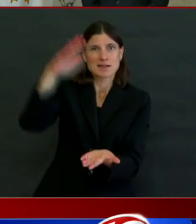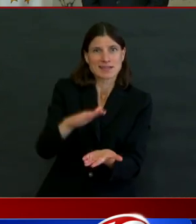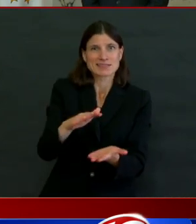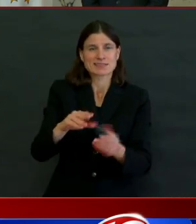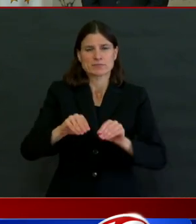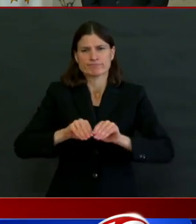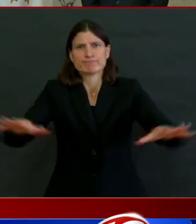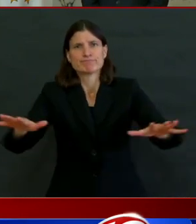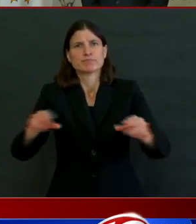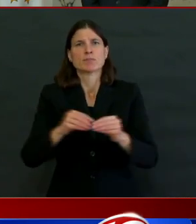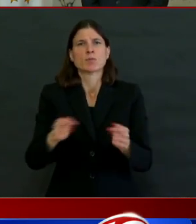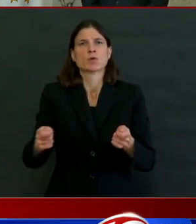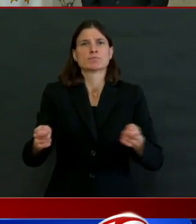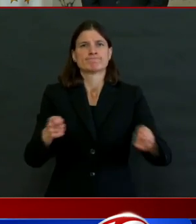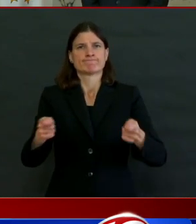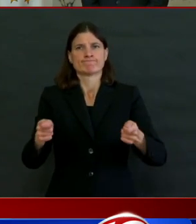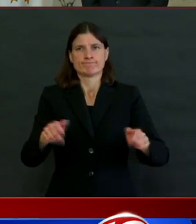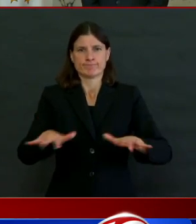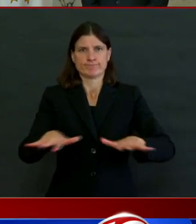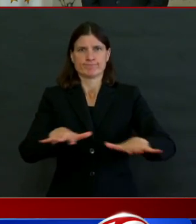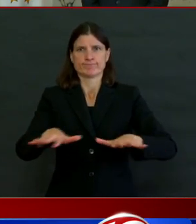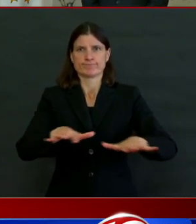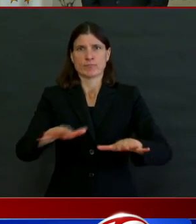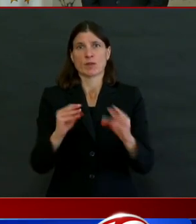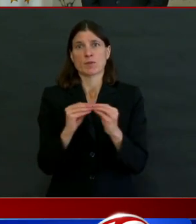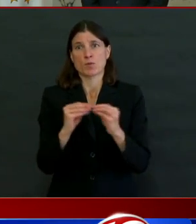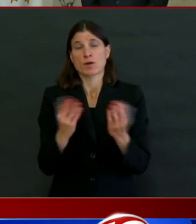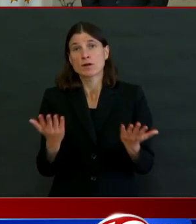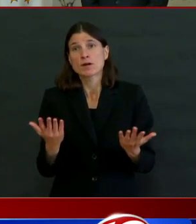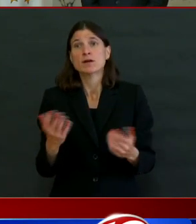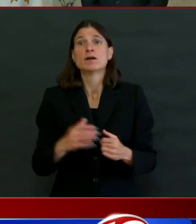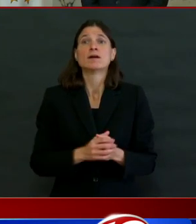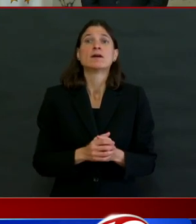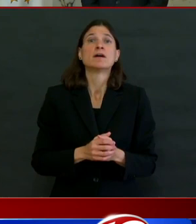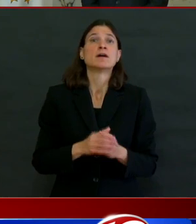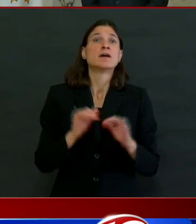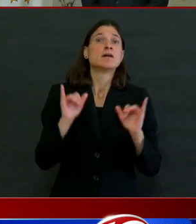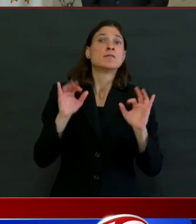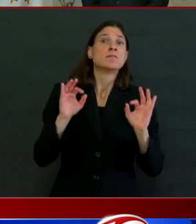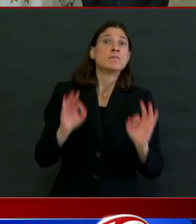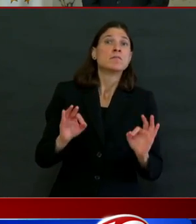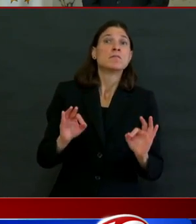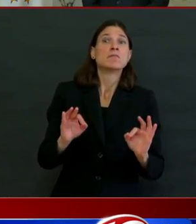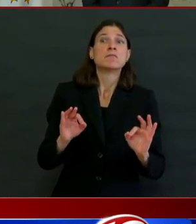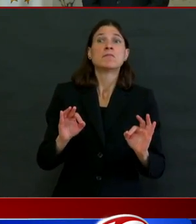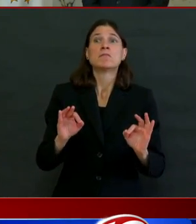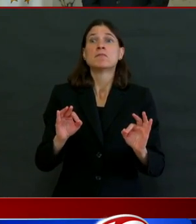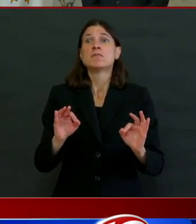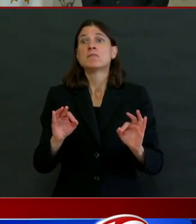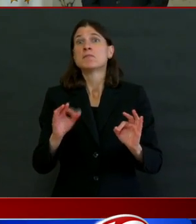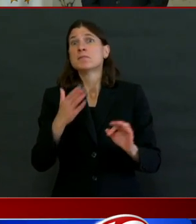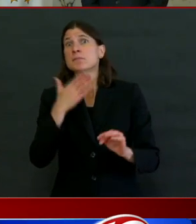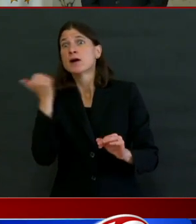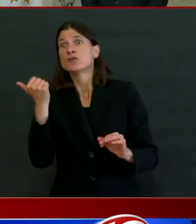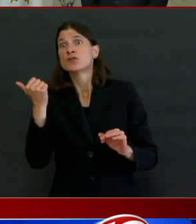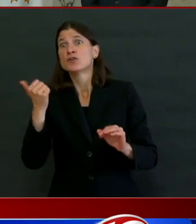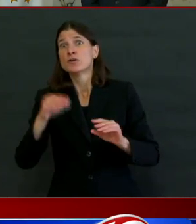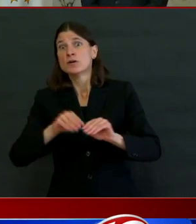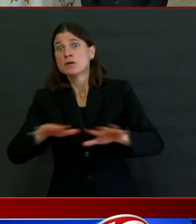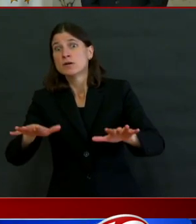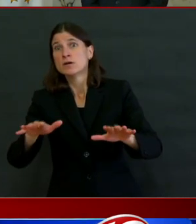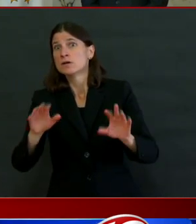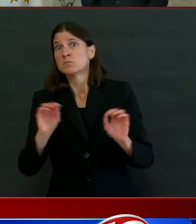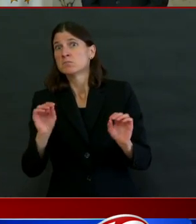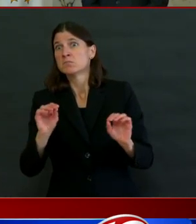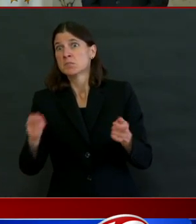The minute you let up on those types of measures, the minute the virus can spread more and lead to new